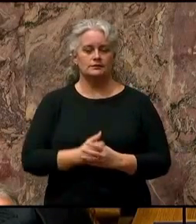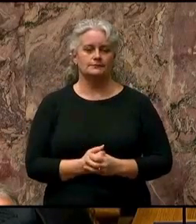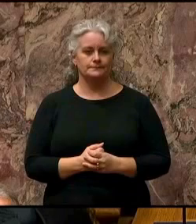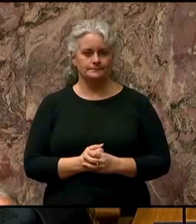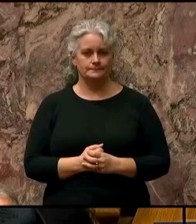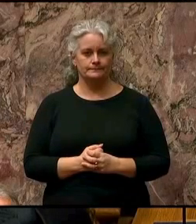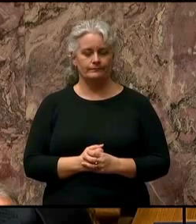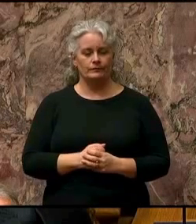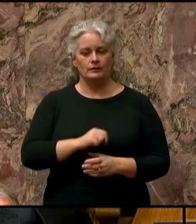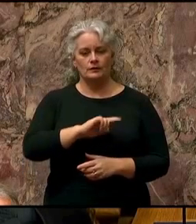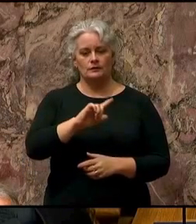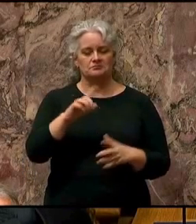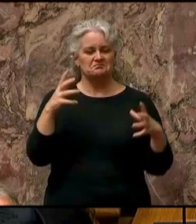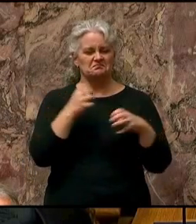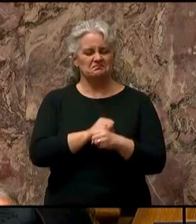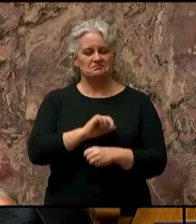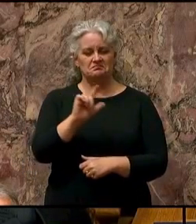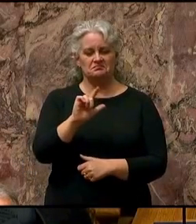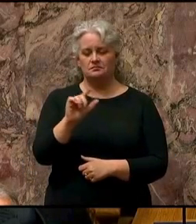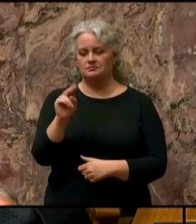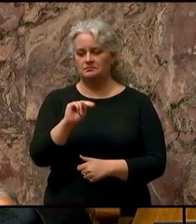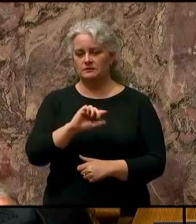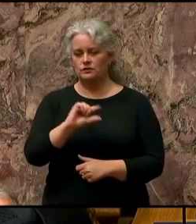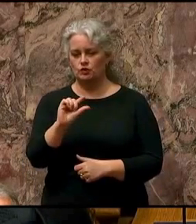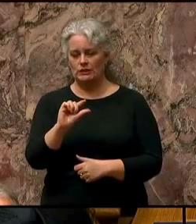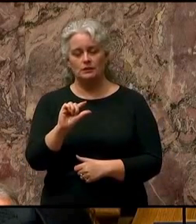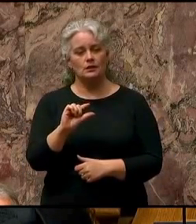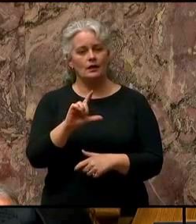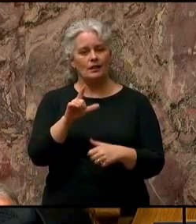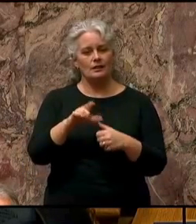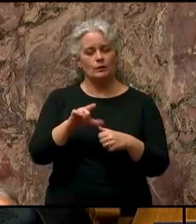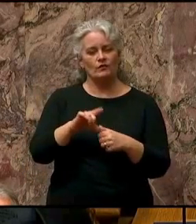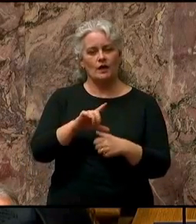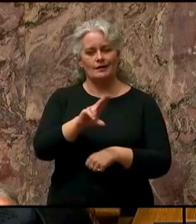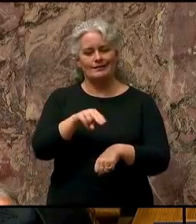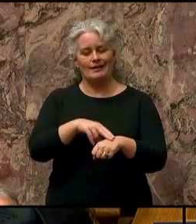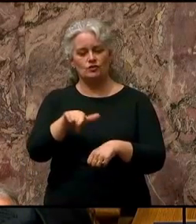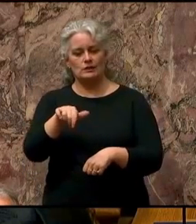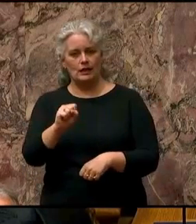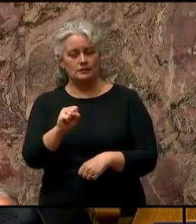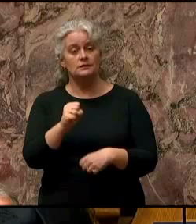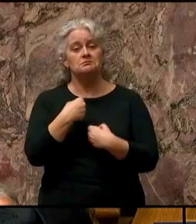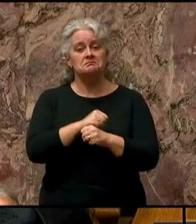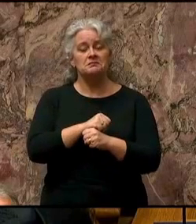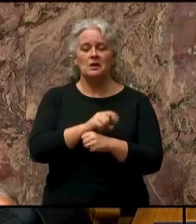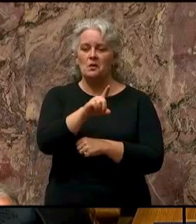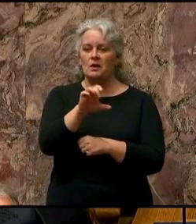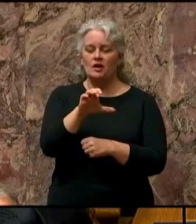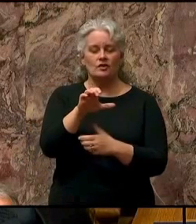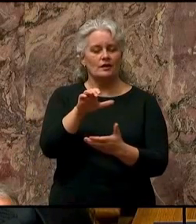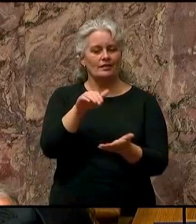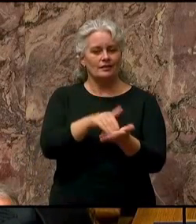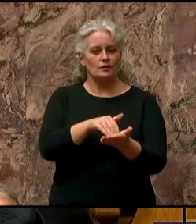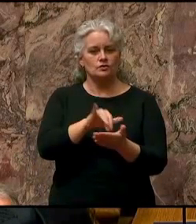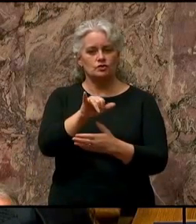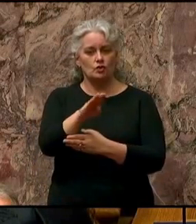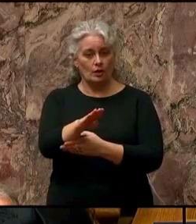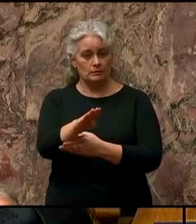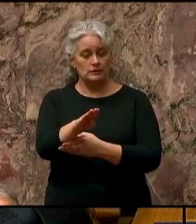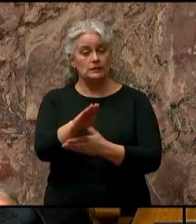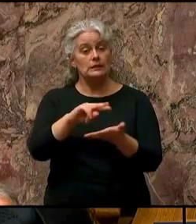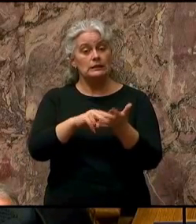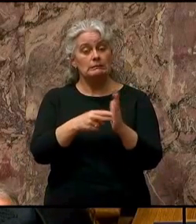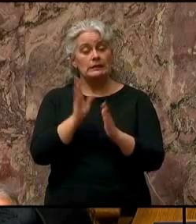Liquified natural gas could create 100,000 jobs, and the revenues to eliminate our debt